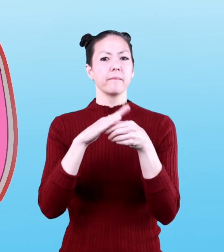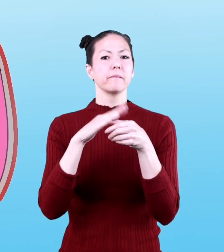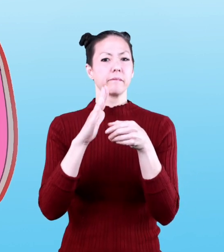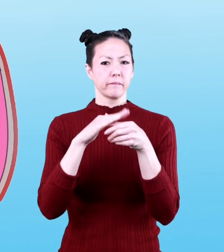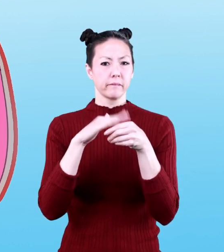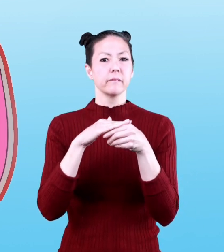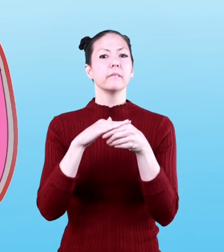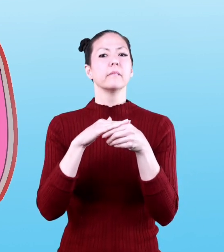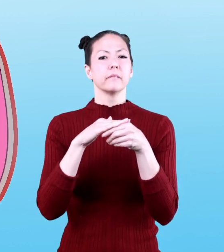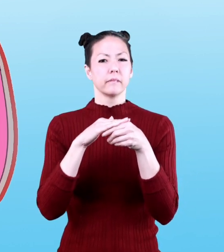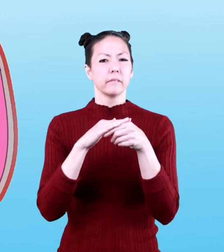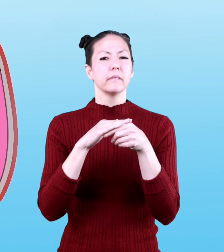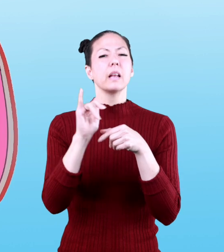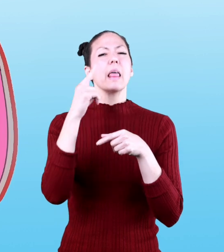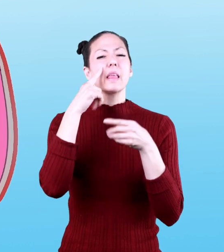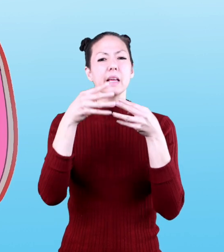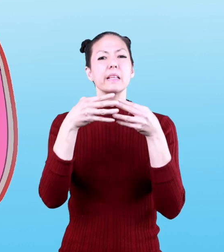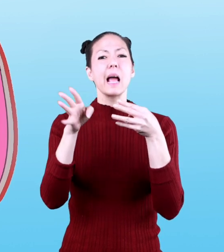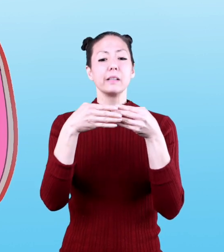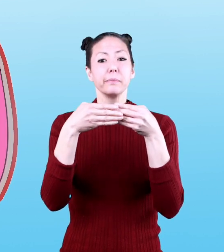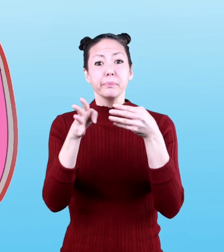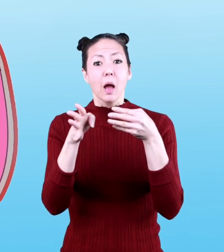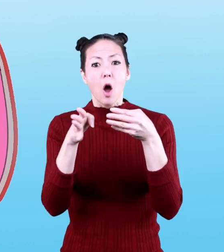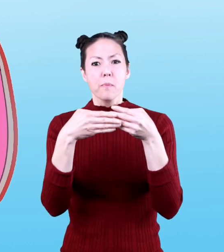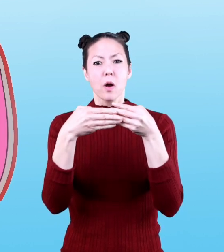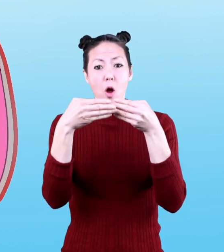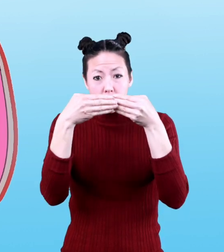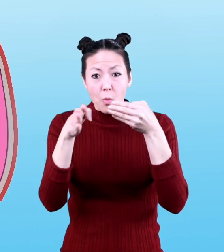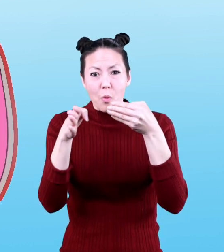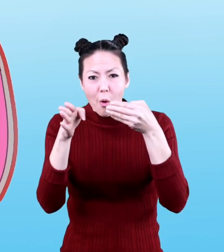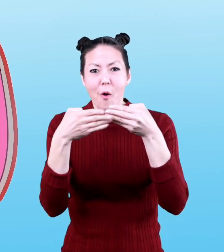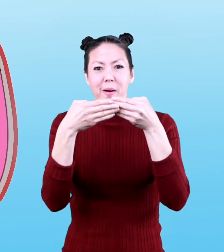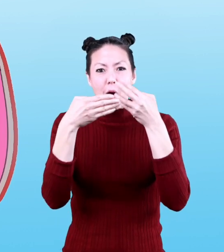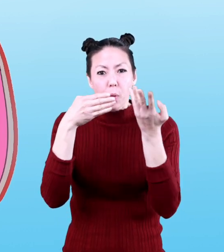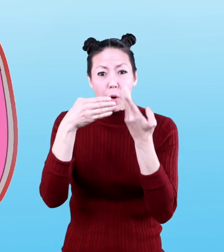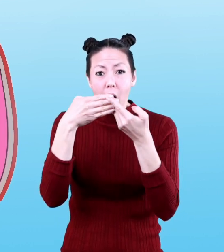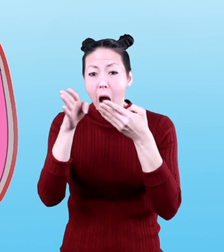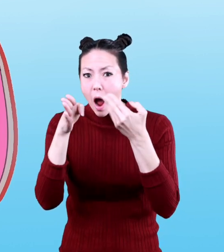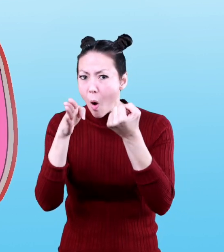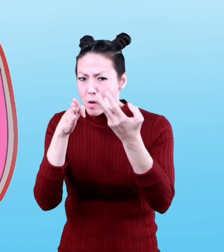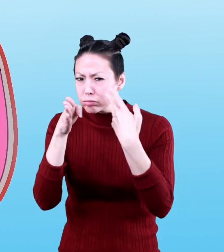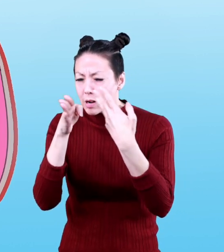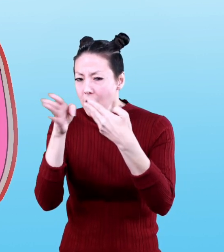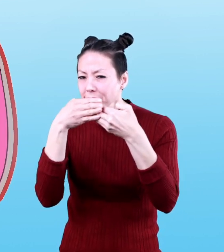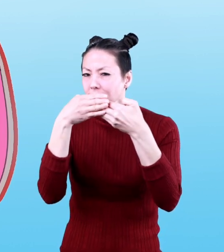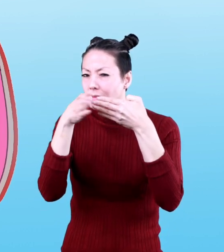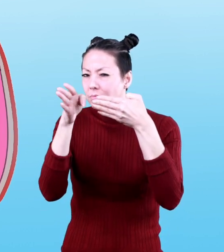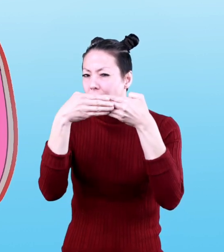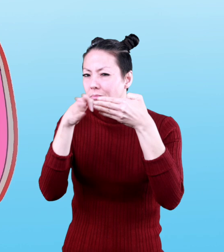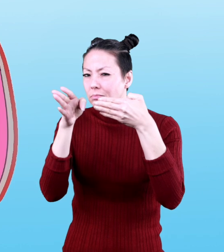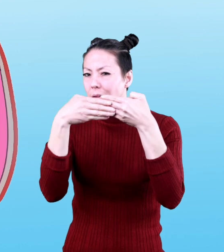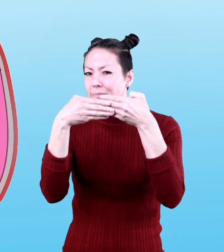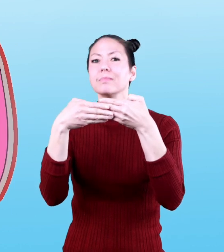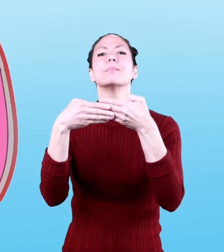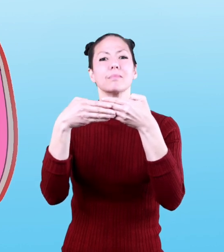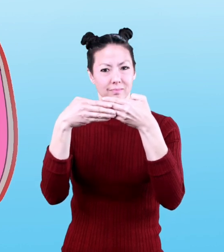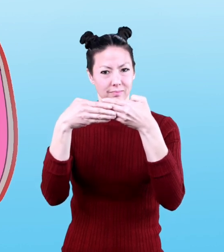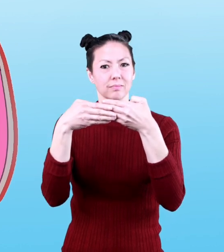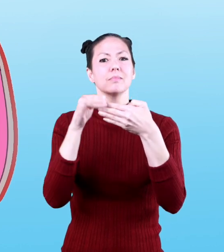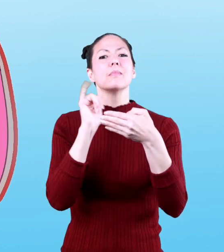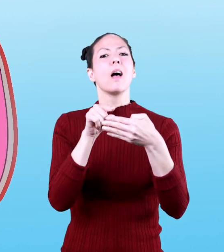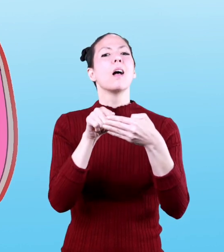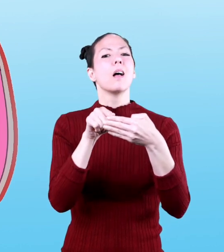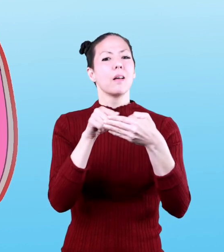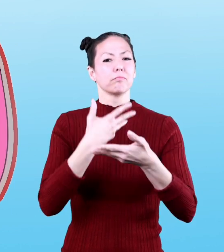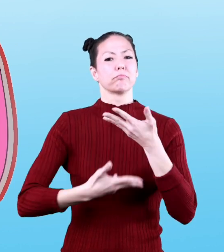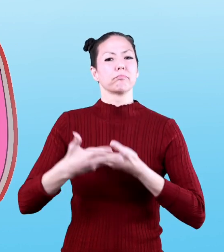think of them as little gates that open and close each time the heart beats these gates